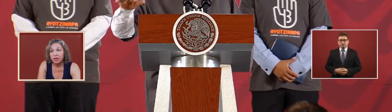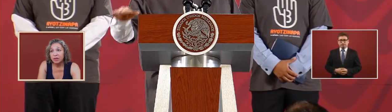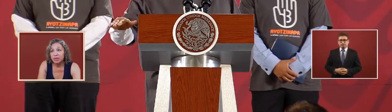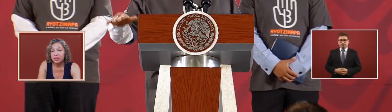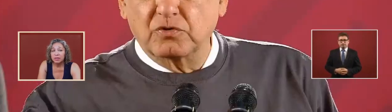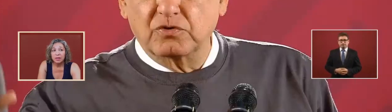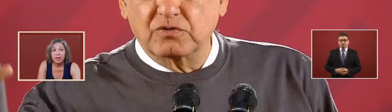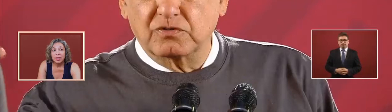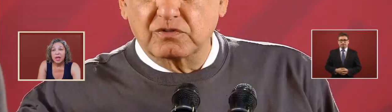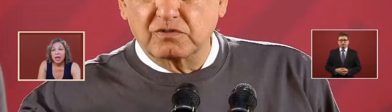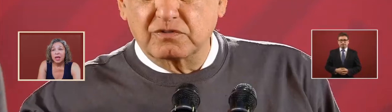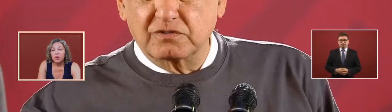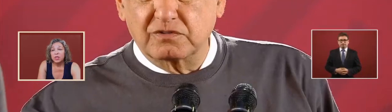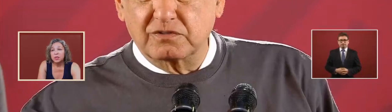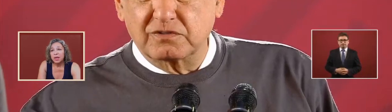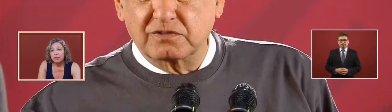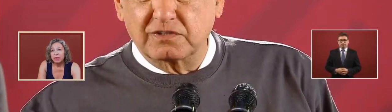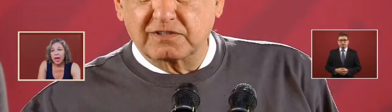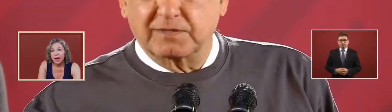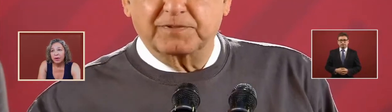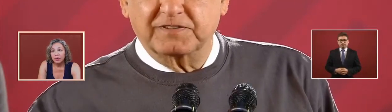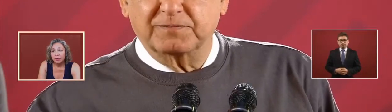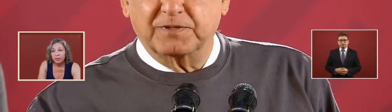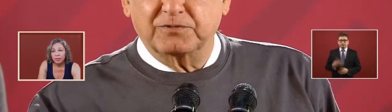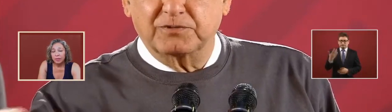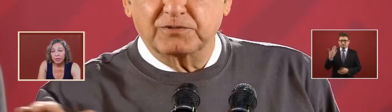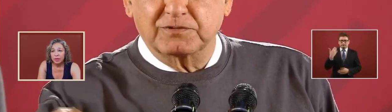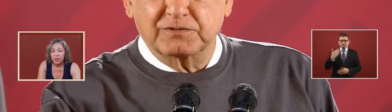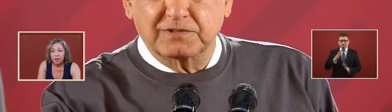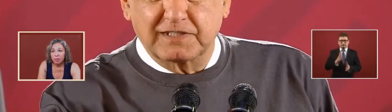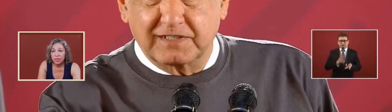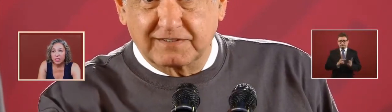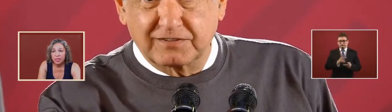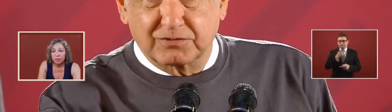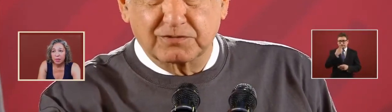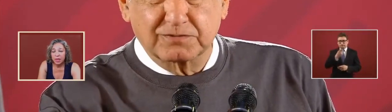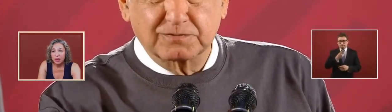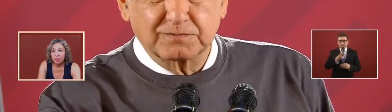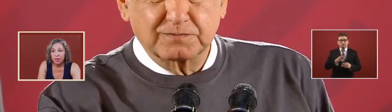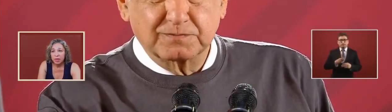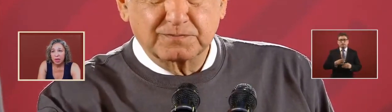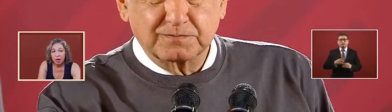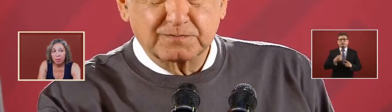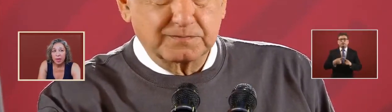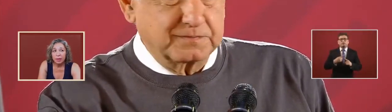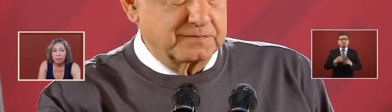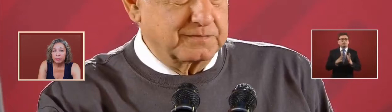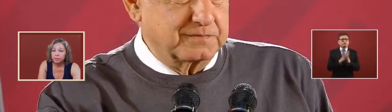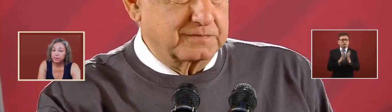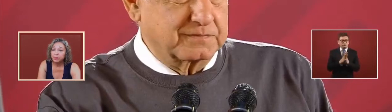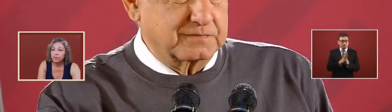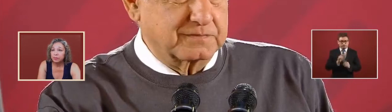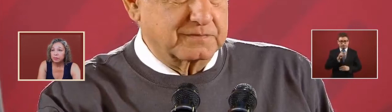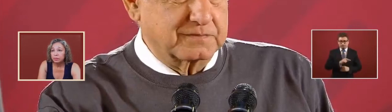behaviors we speak of how they are participating with the army